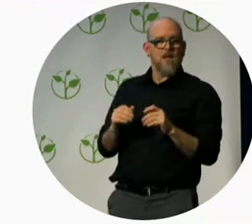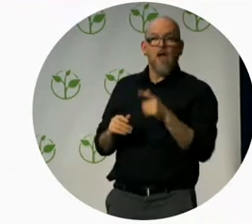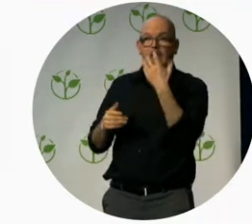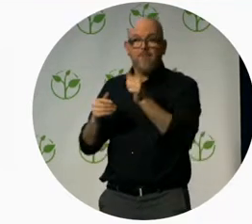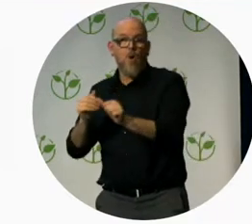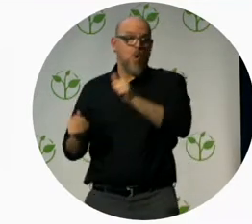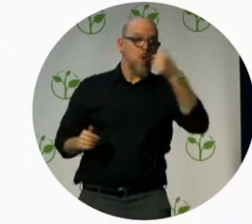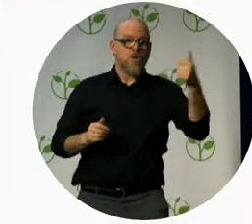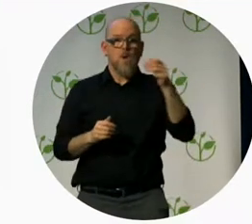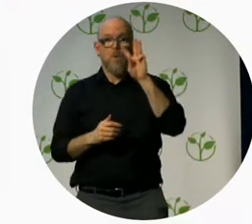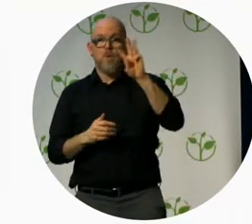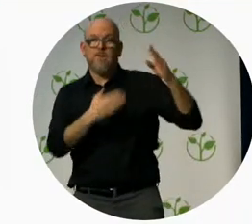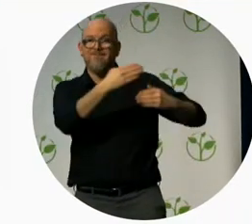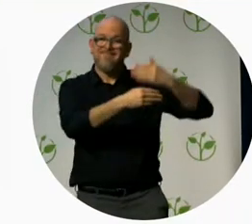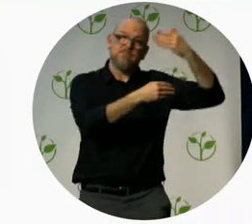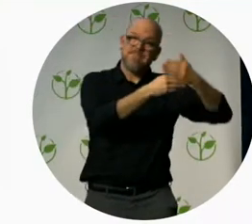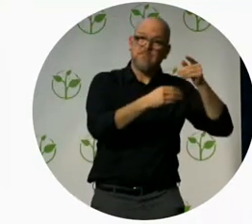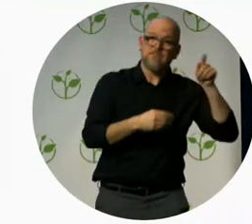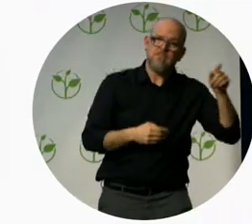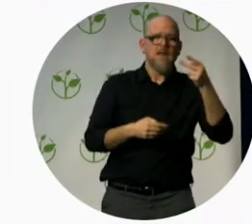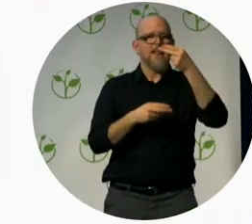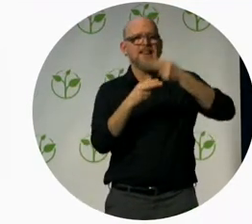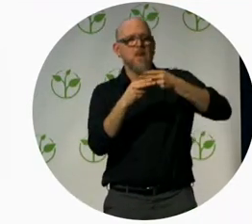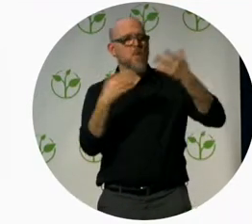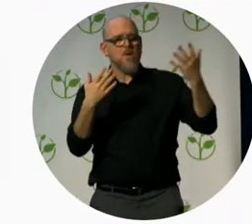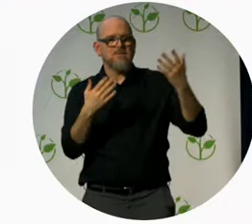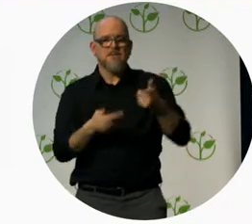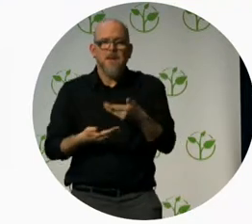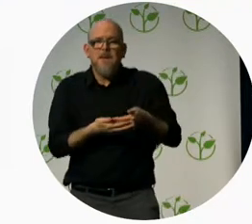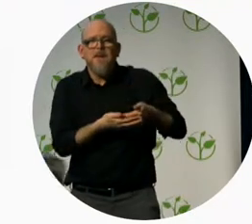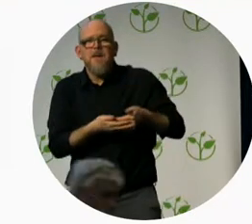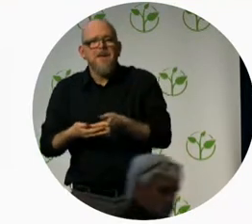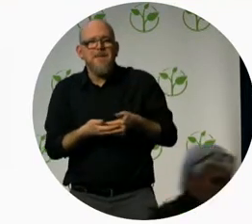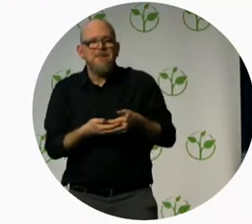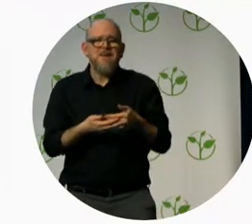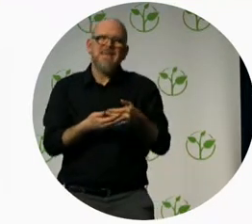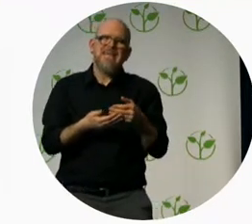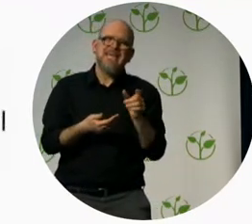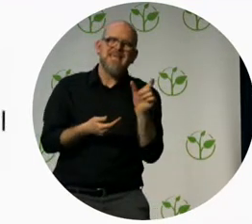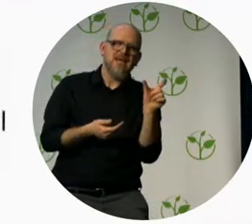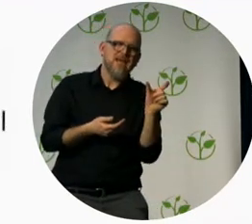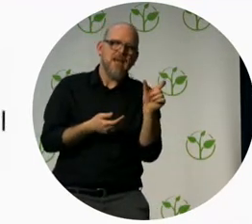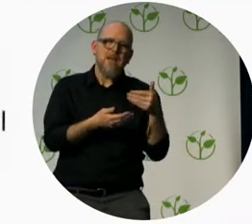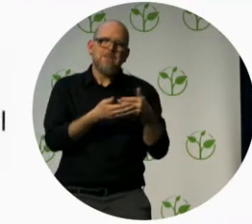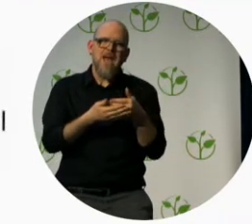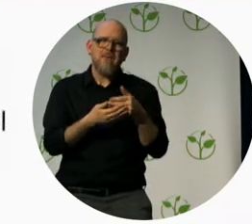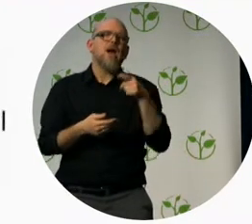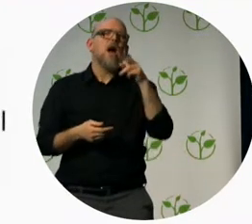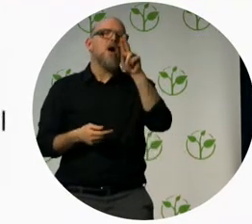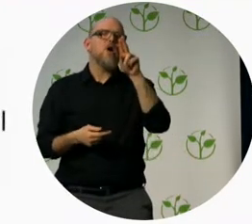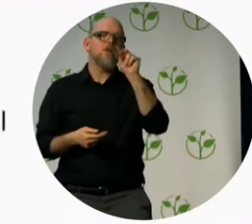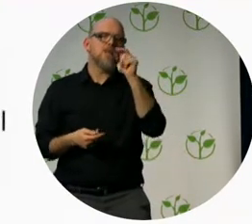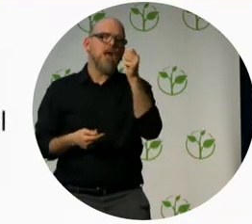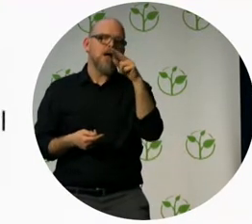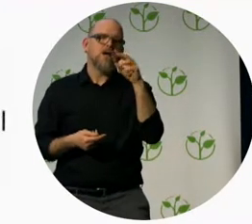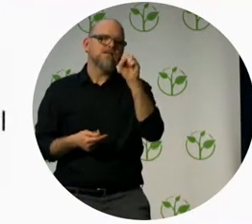breakthrough idea about a tool for understood called through your child's eyes parents had told